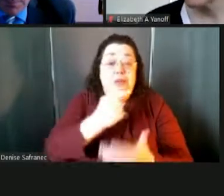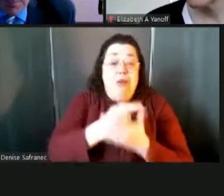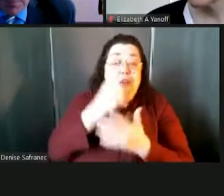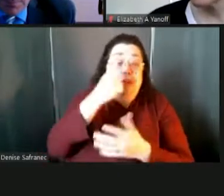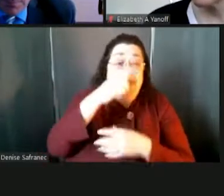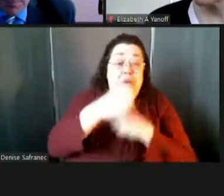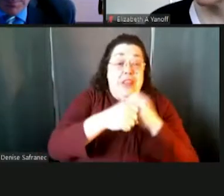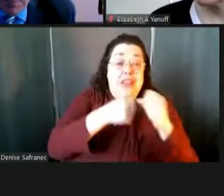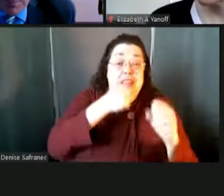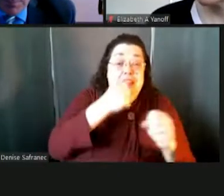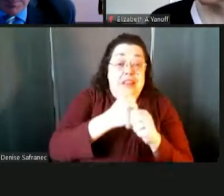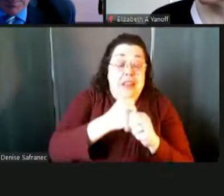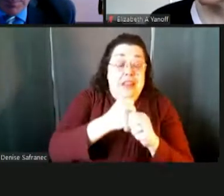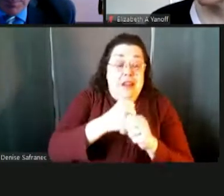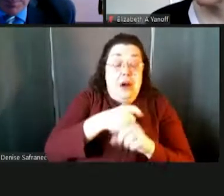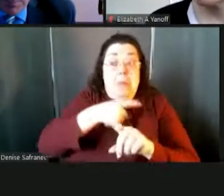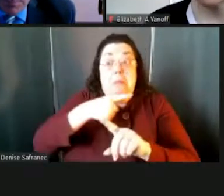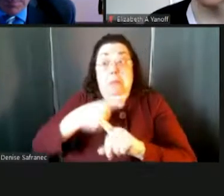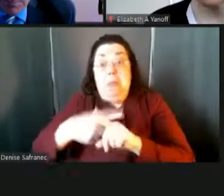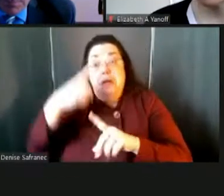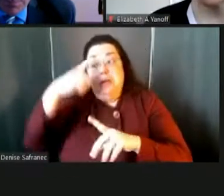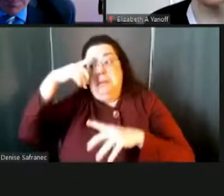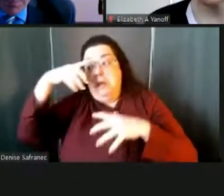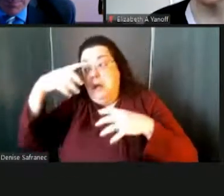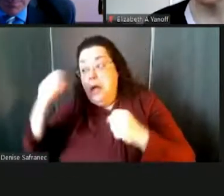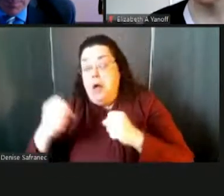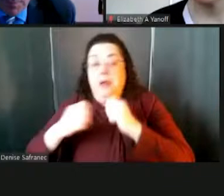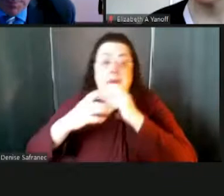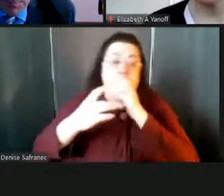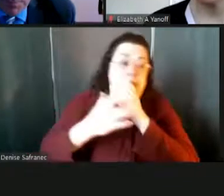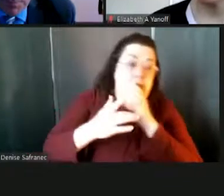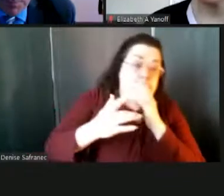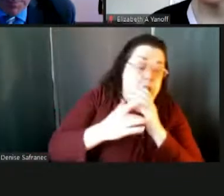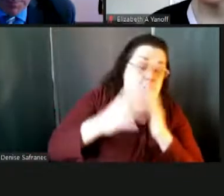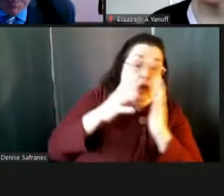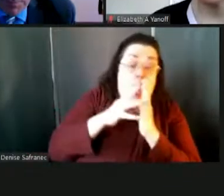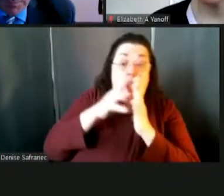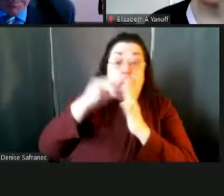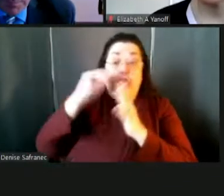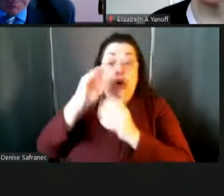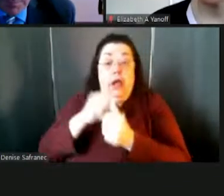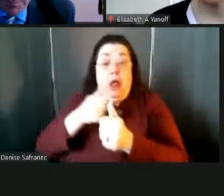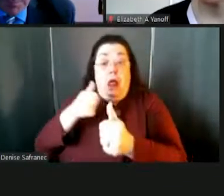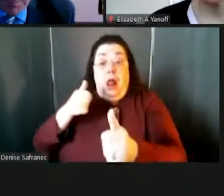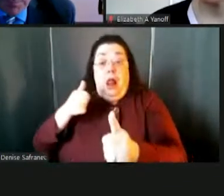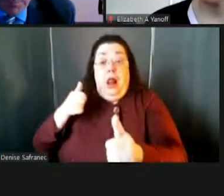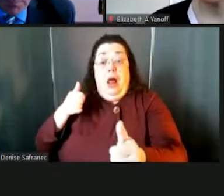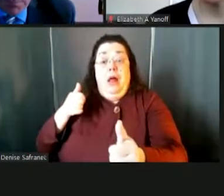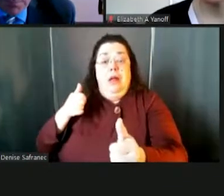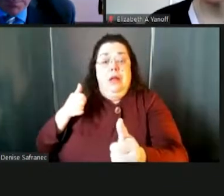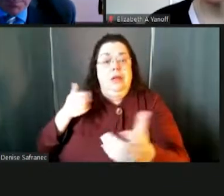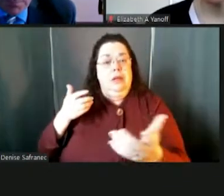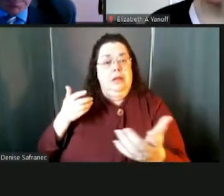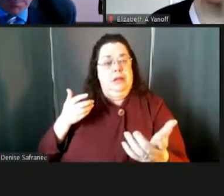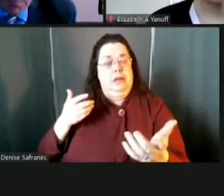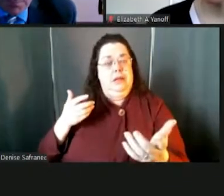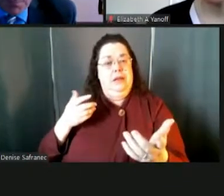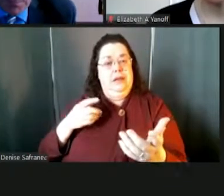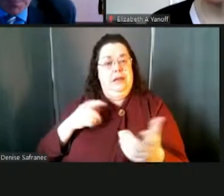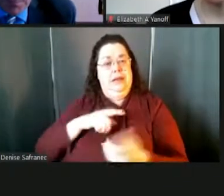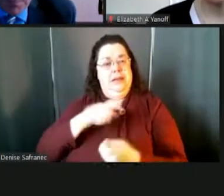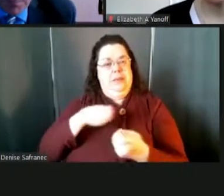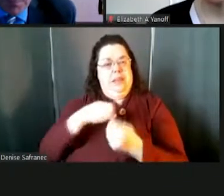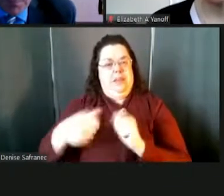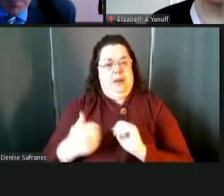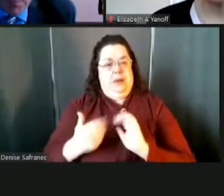all of the mental health and technology and learning loss and those kinds of things, you know, we're also talking about the specific ways we're handling